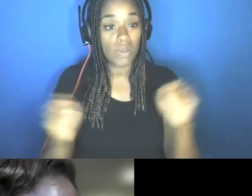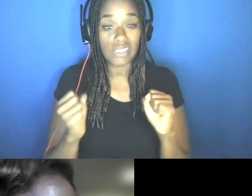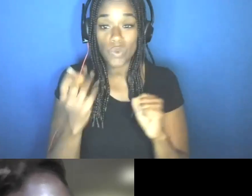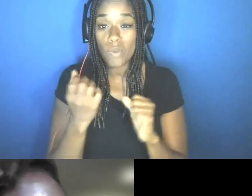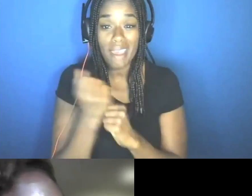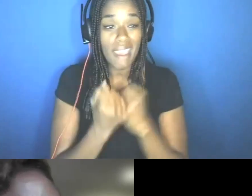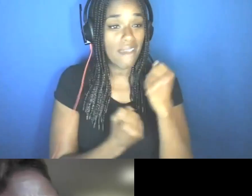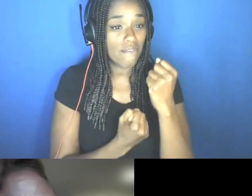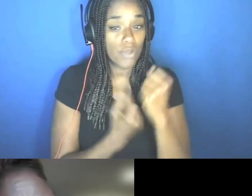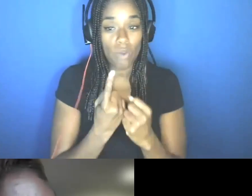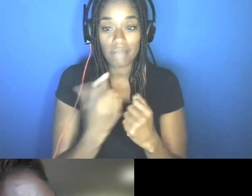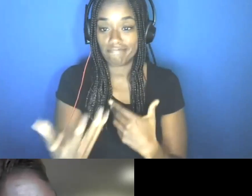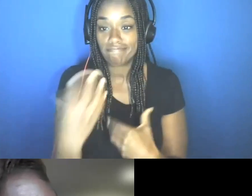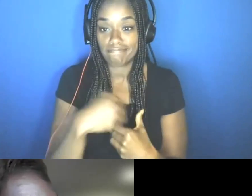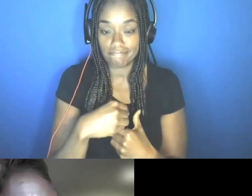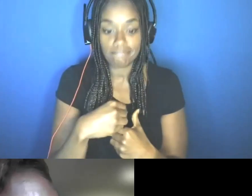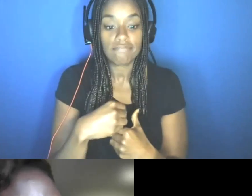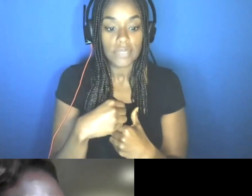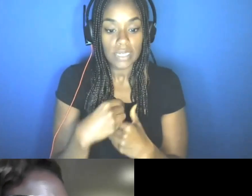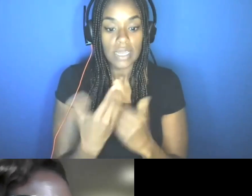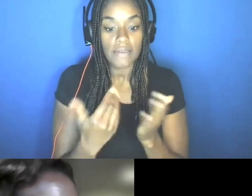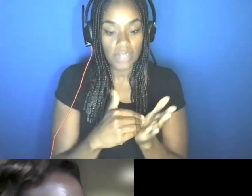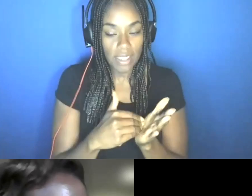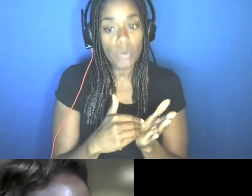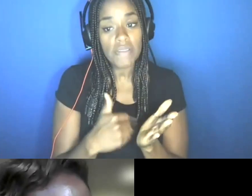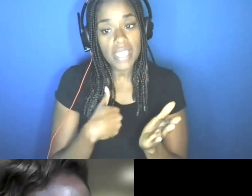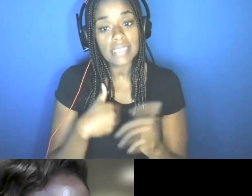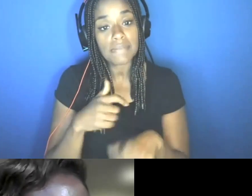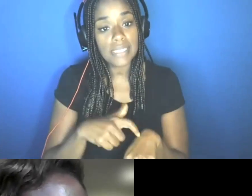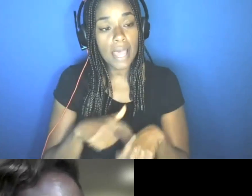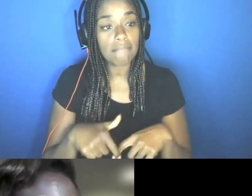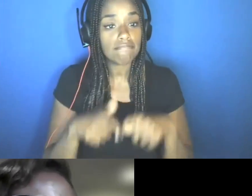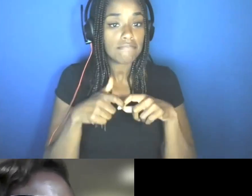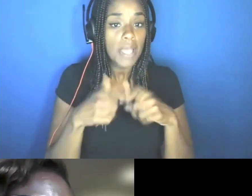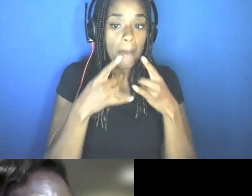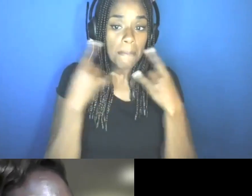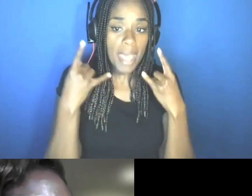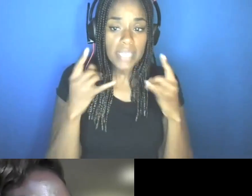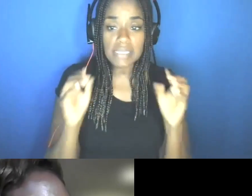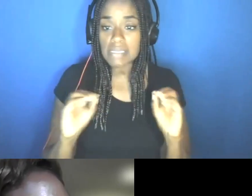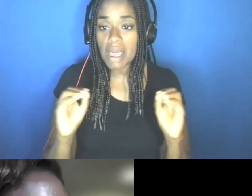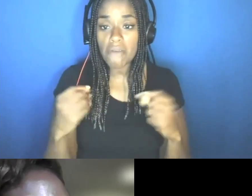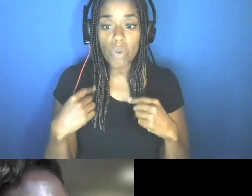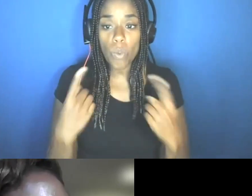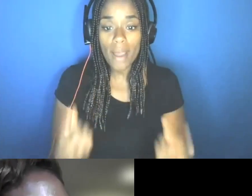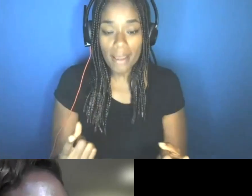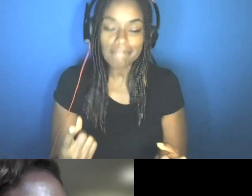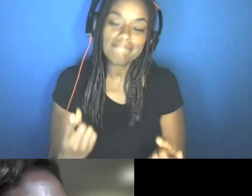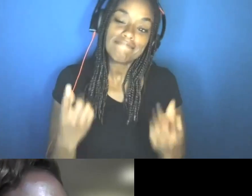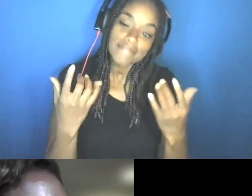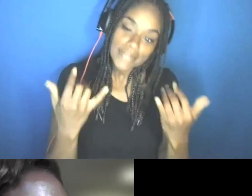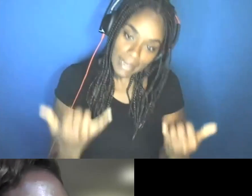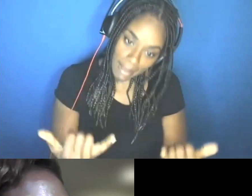again. We have had some period of respite. We have gone without our mask for a while. Now it may be